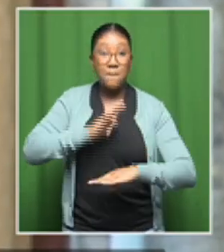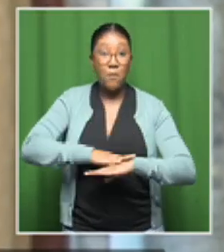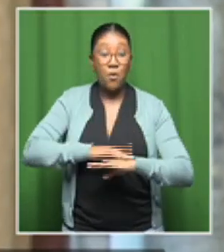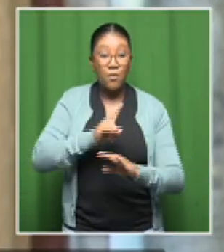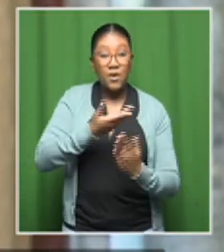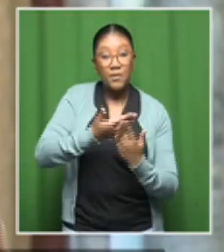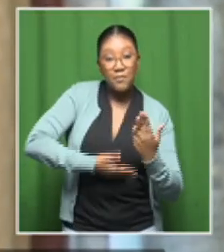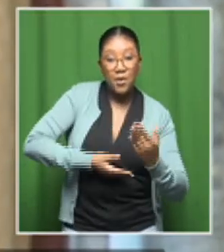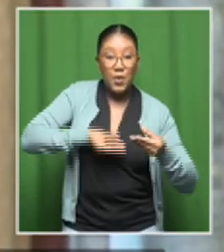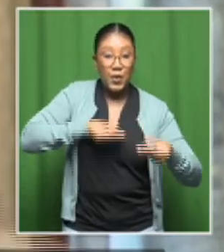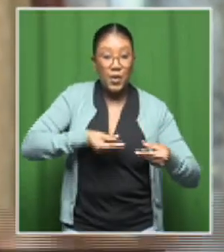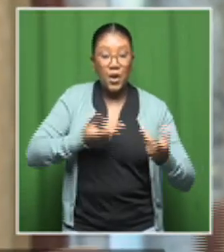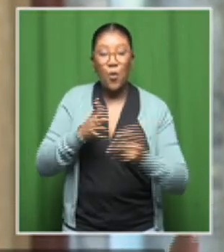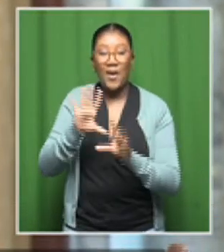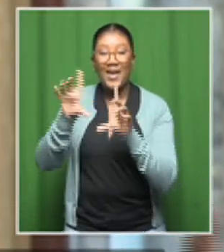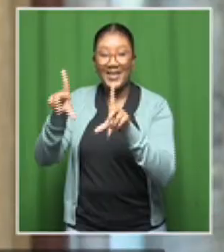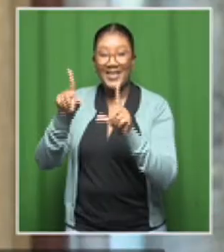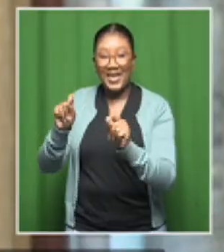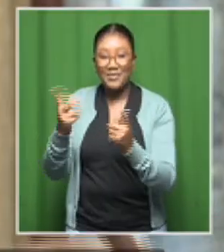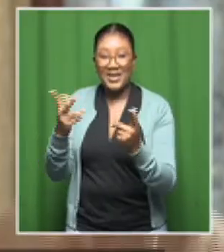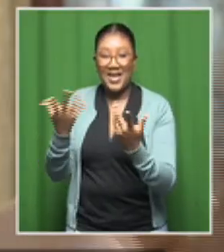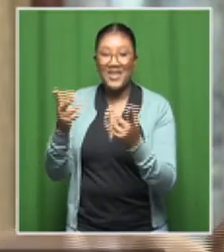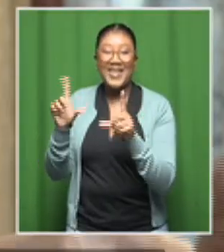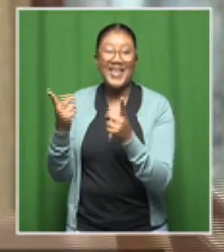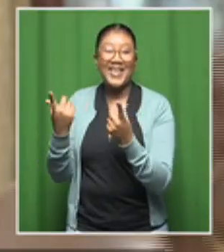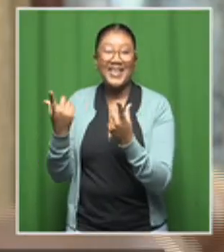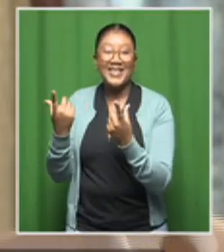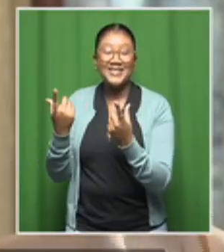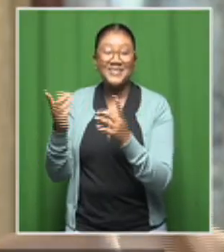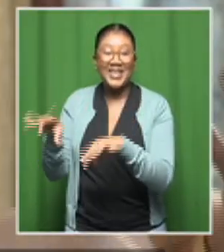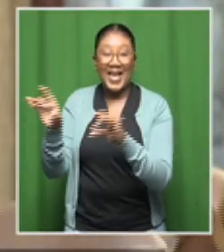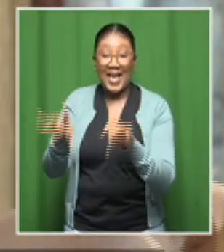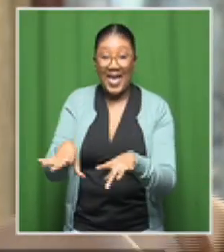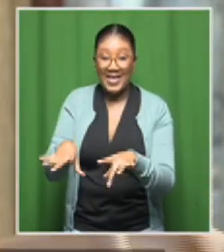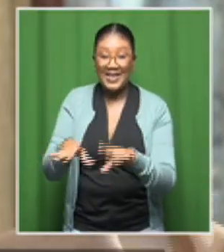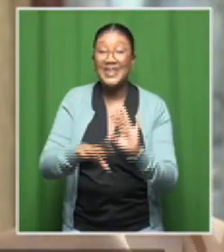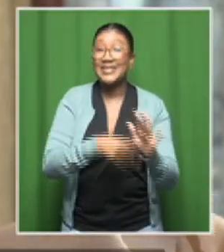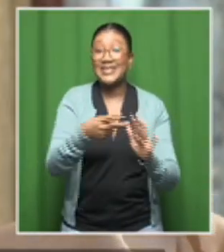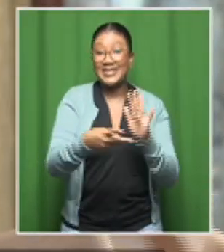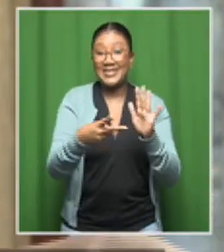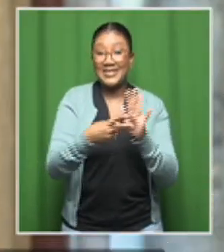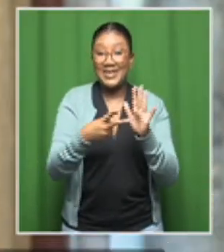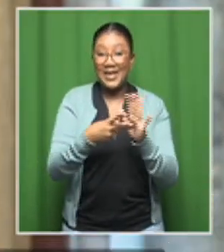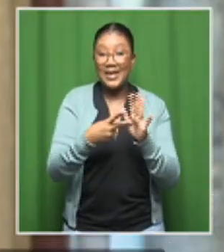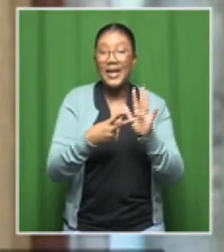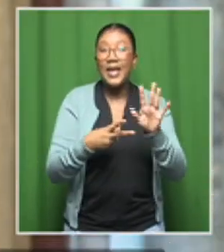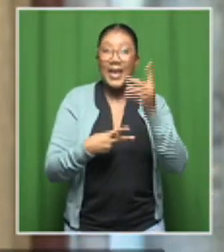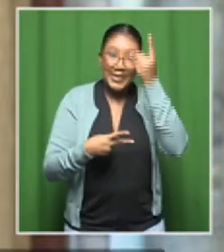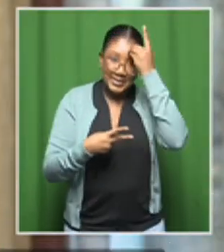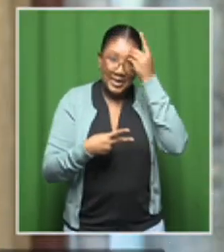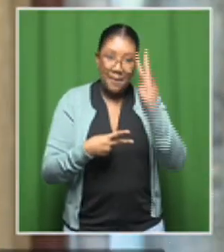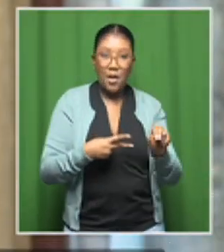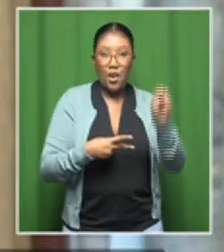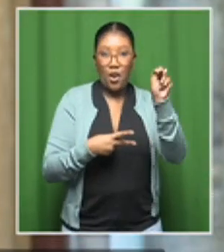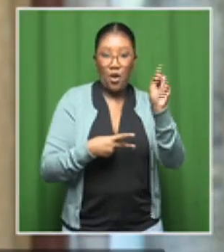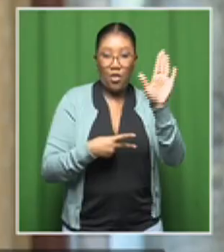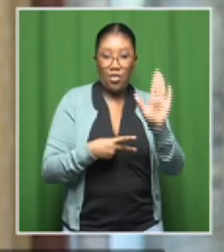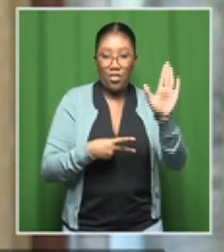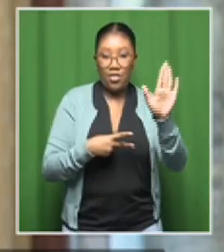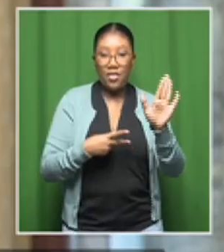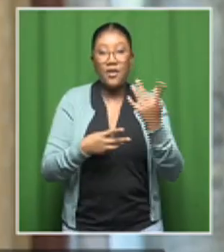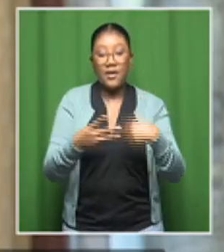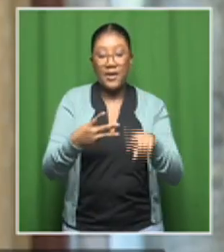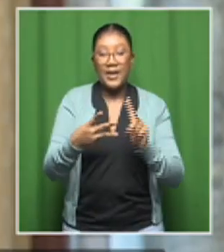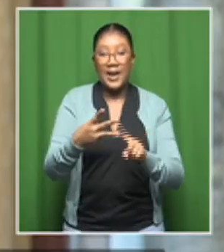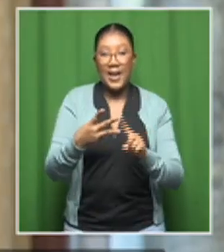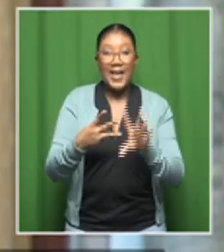was done in Cape Town, Kailinja. The second one, I led in north of Devon. Then the last one was done in